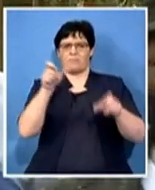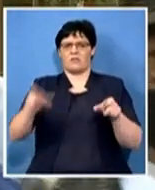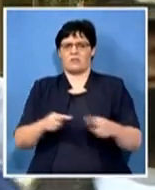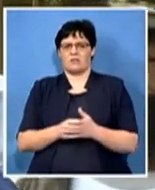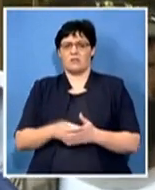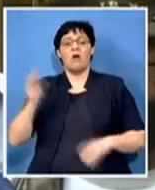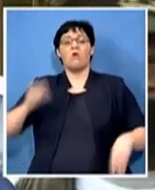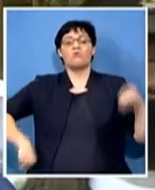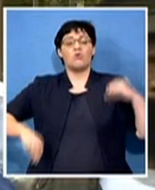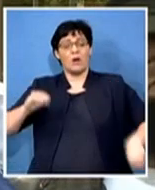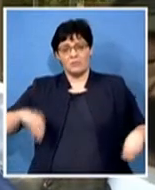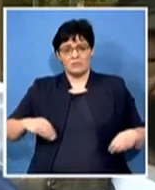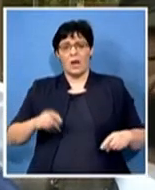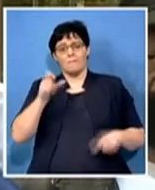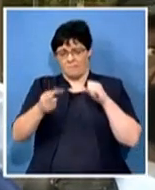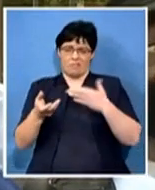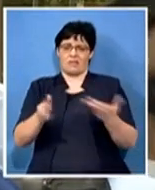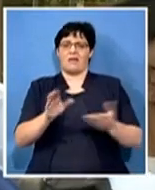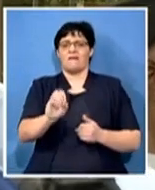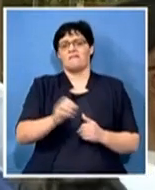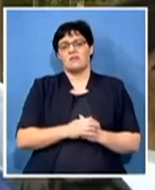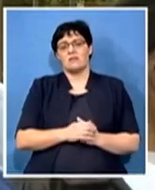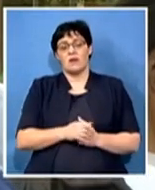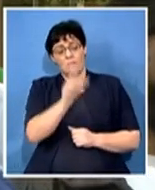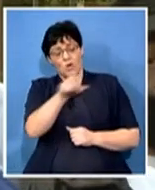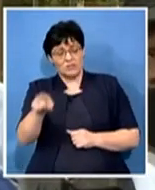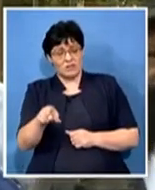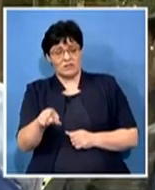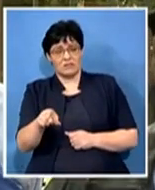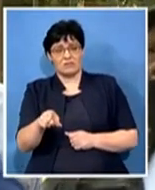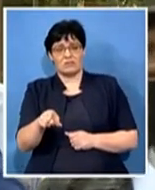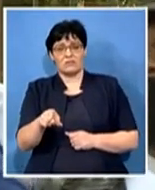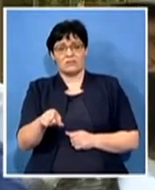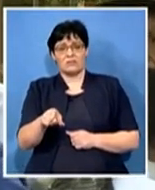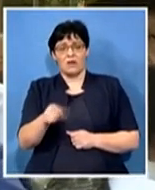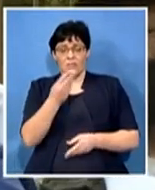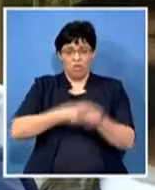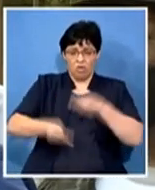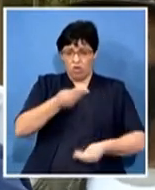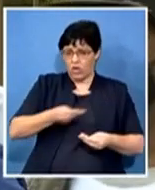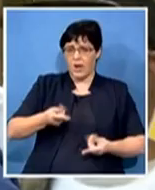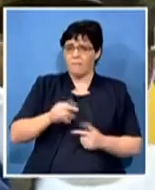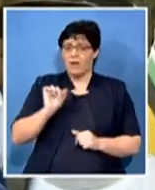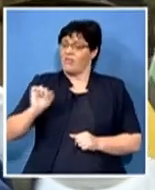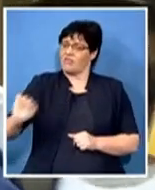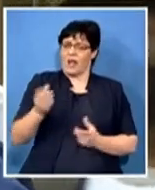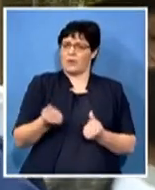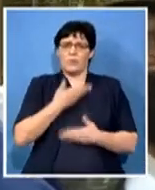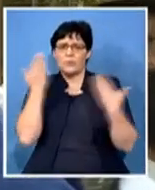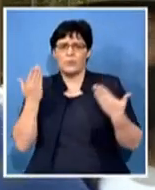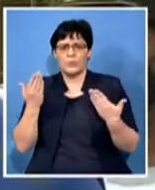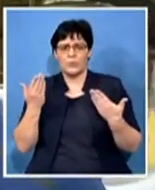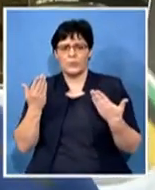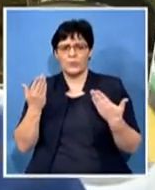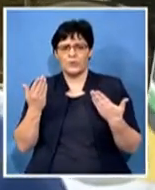These people who are taking monies that do not belong to them, look at the suffering that these people are causing